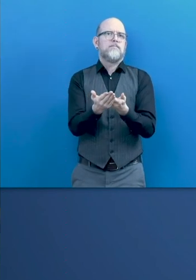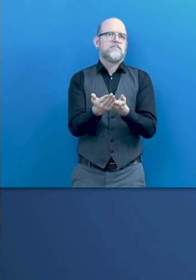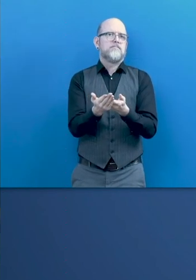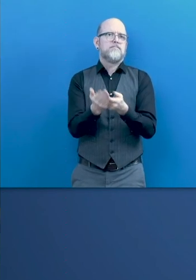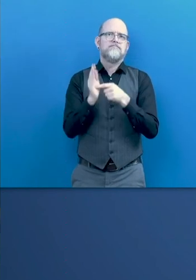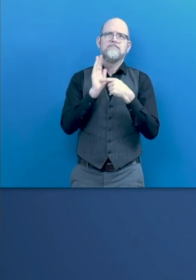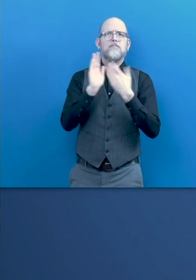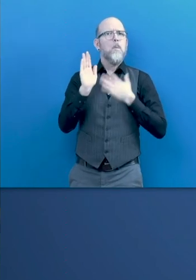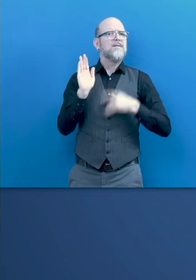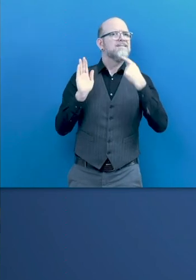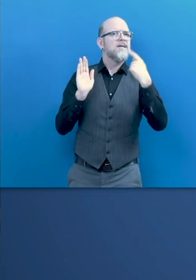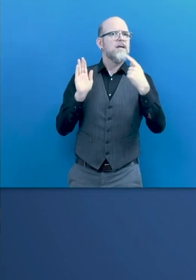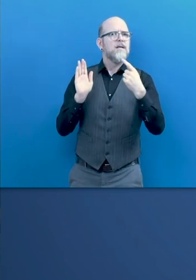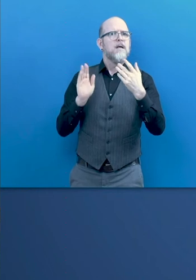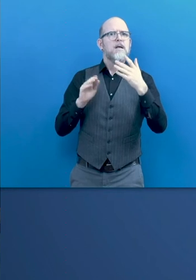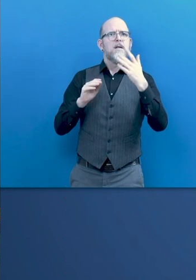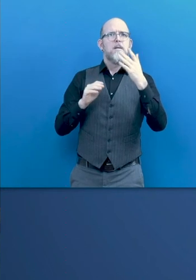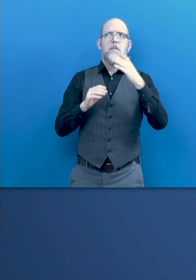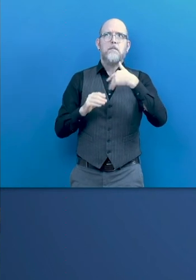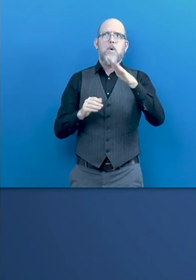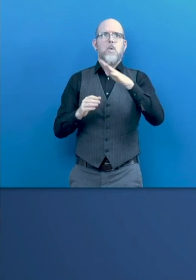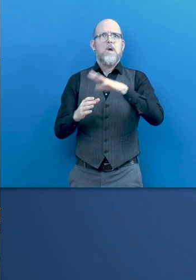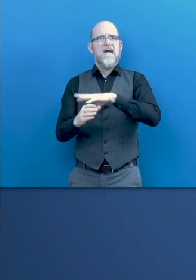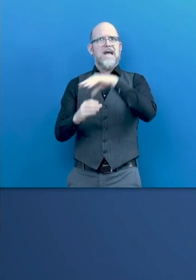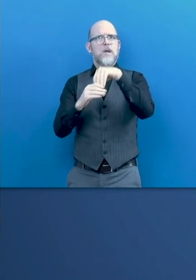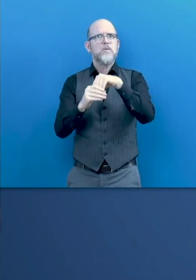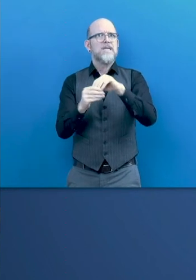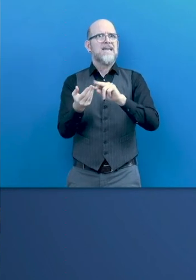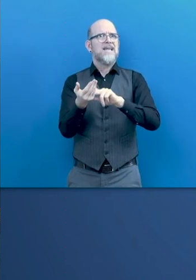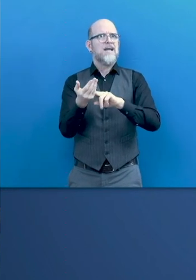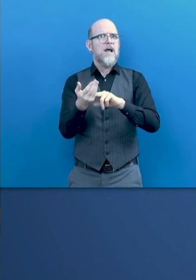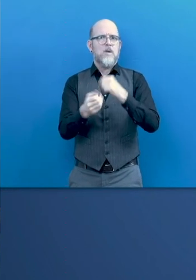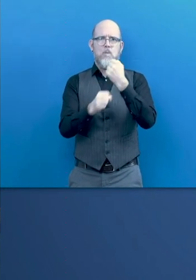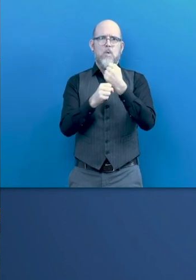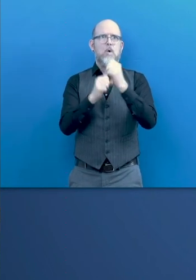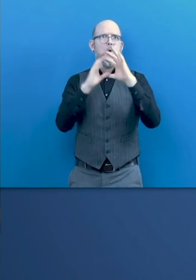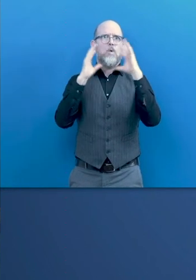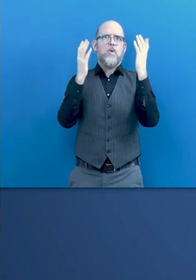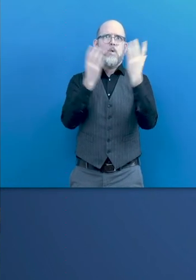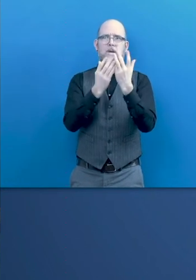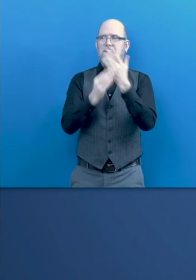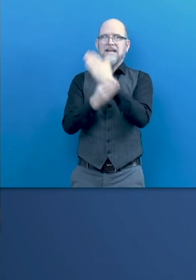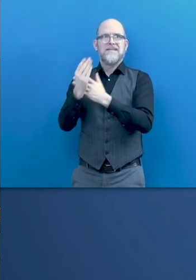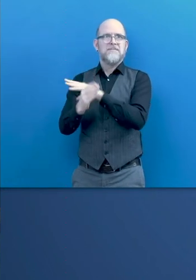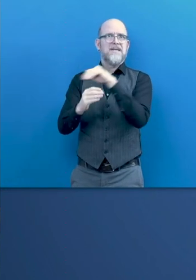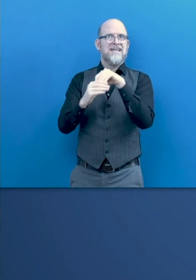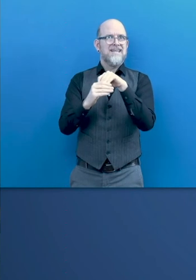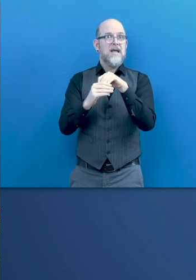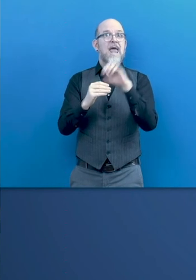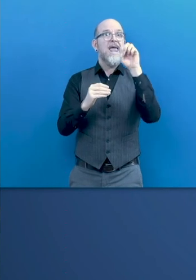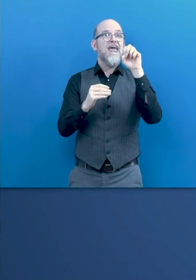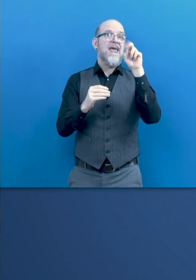for people with disabilities in the European Union? Thank you very much, Fernando.